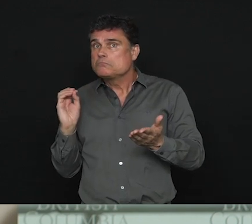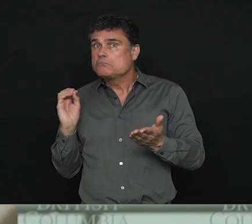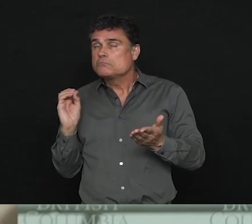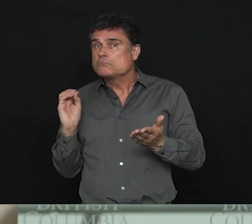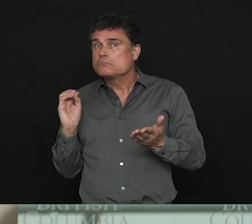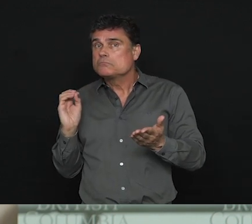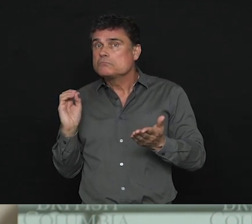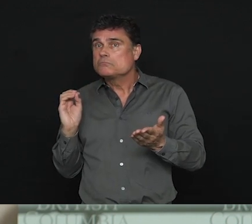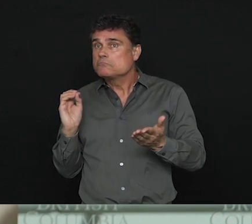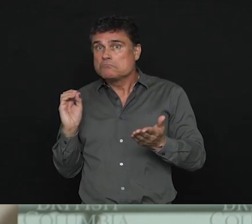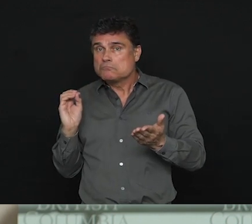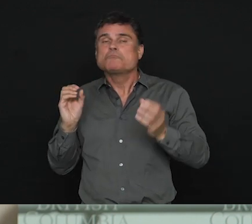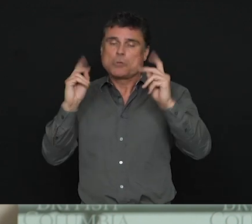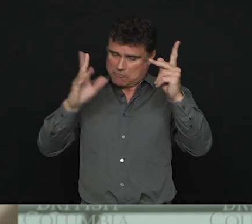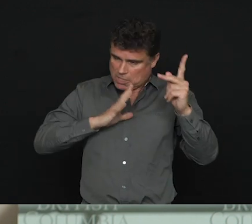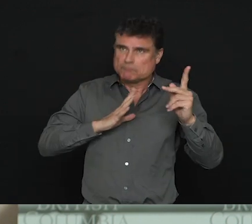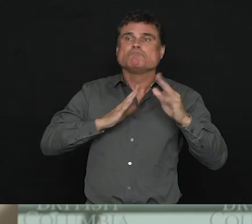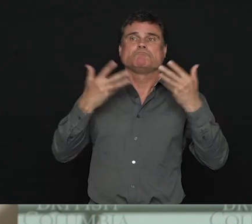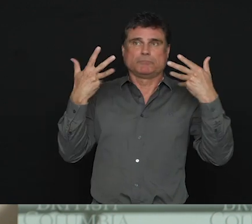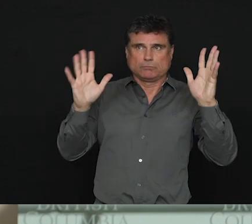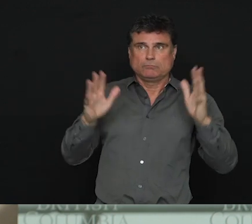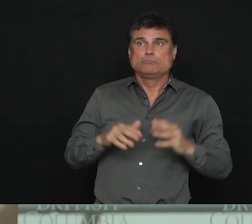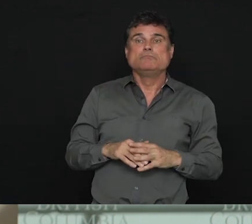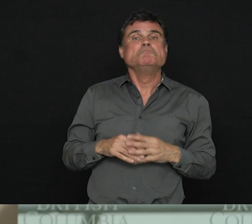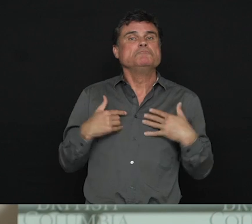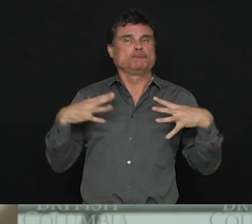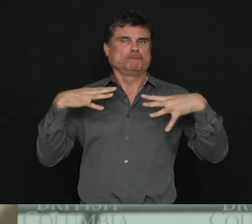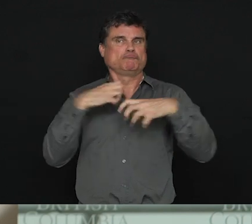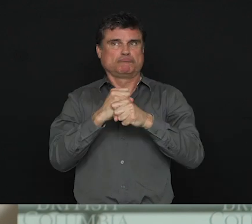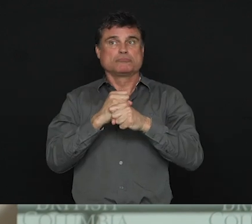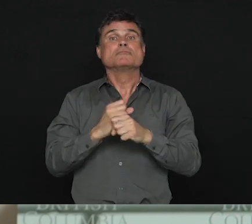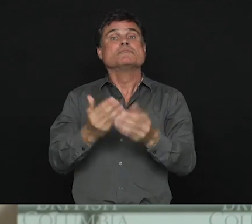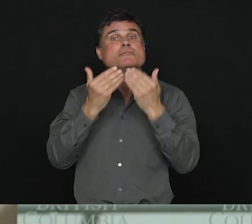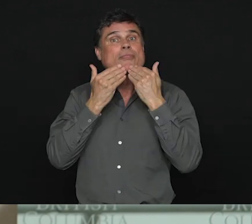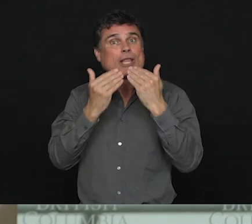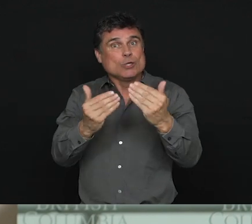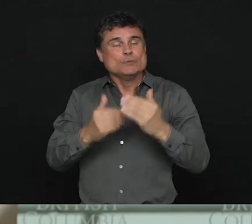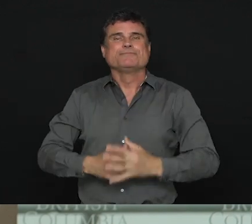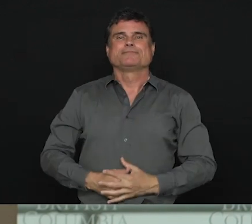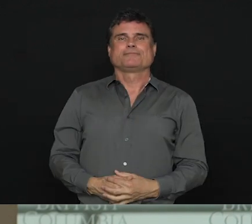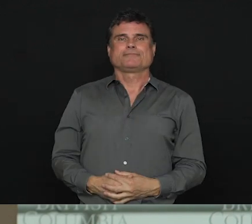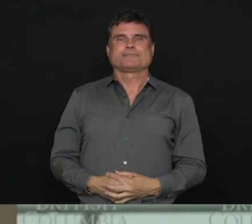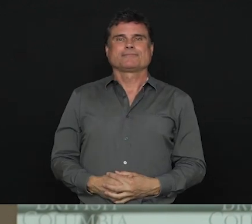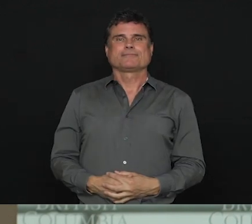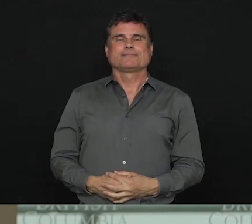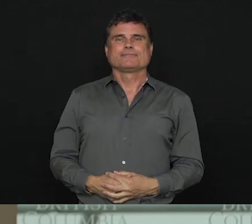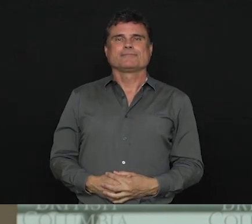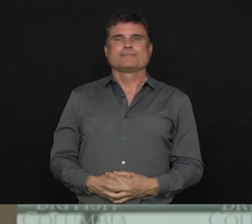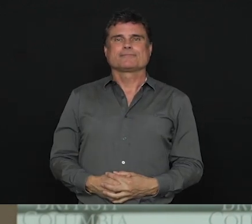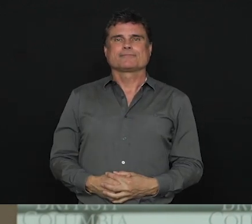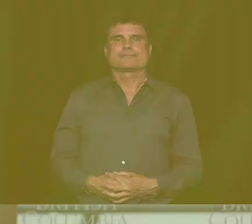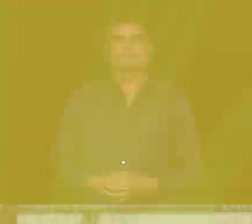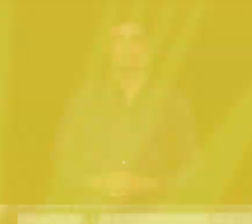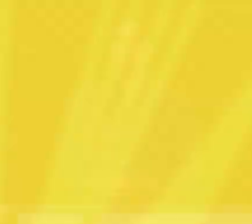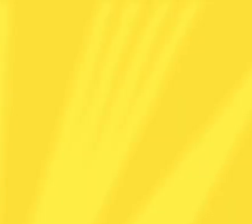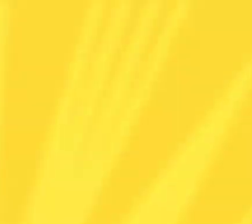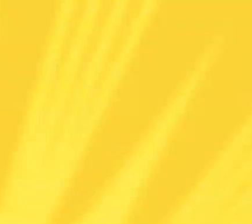Hearing none, we would like to wrap up this presser at this time. Thank you all for participating. Thank you.